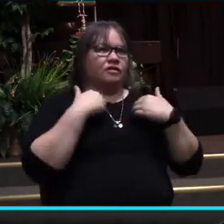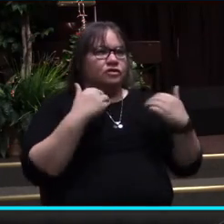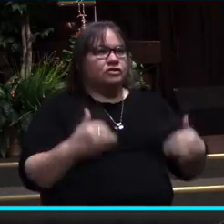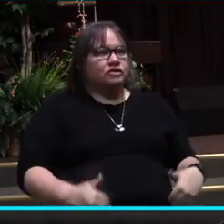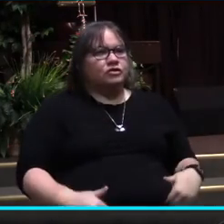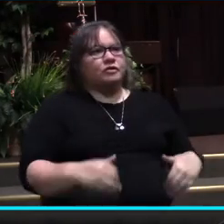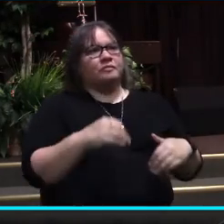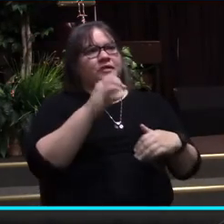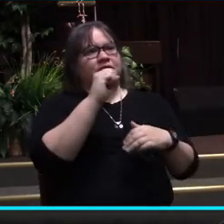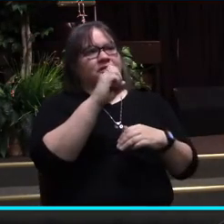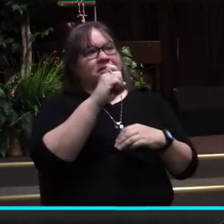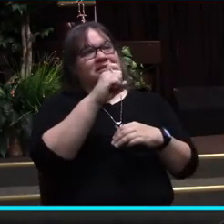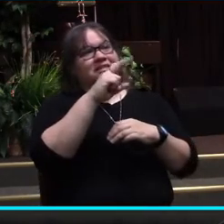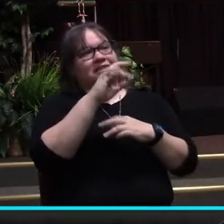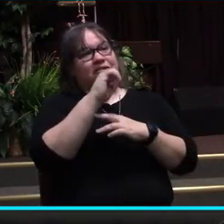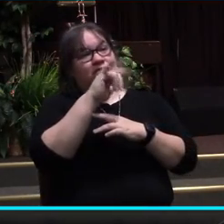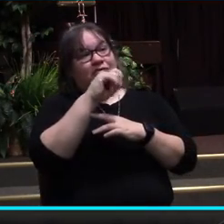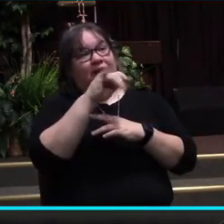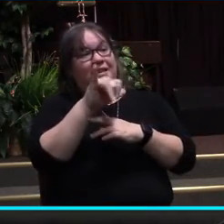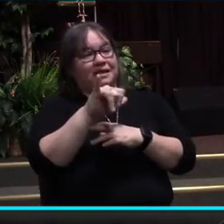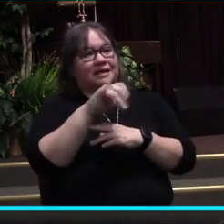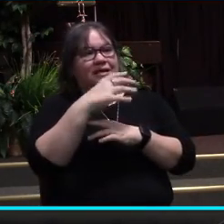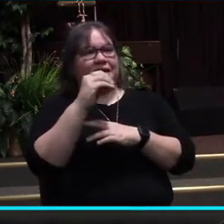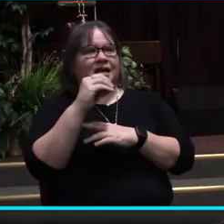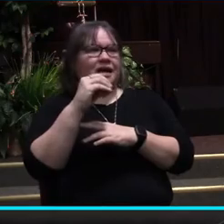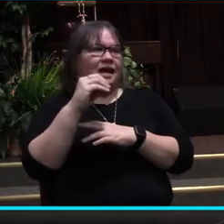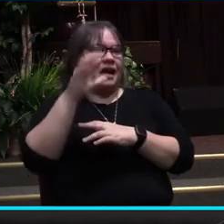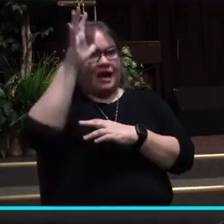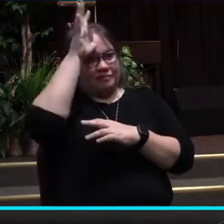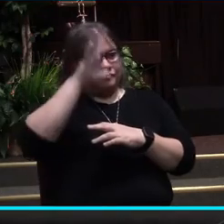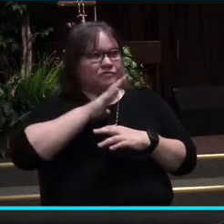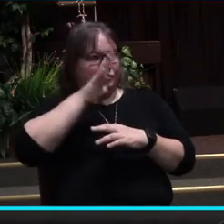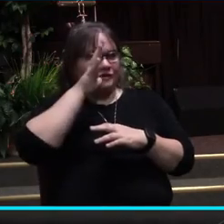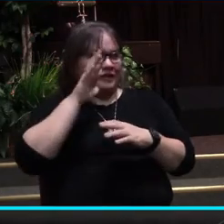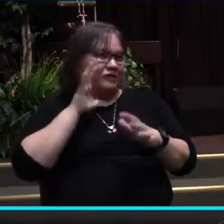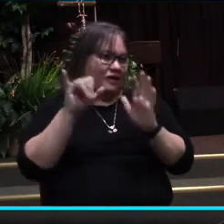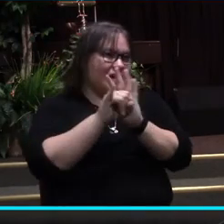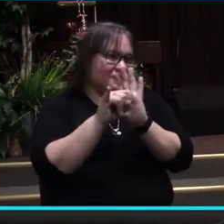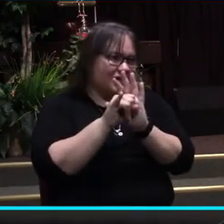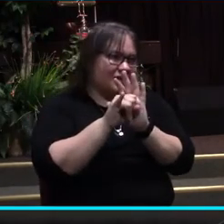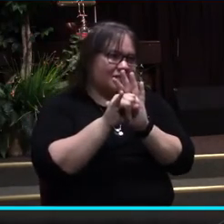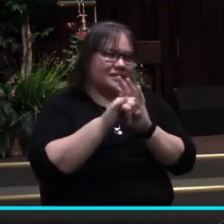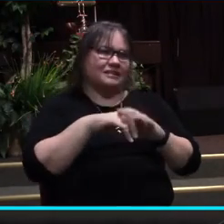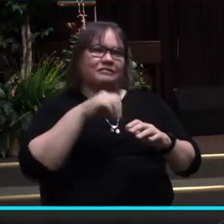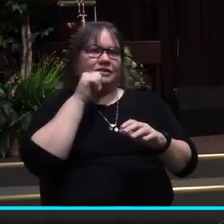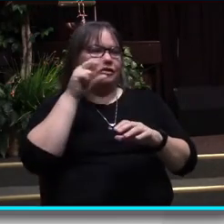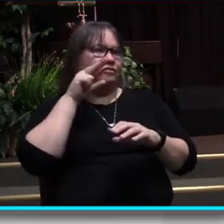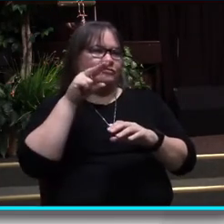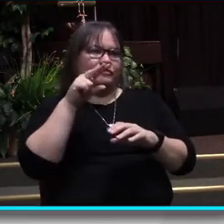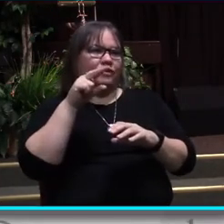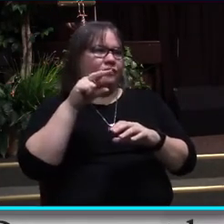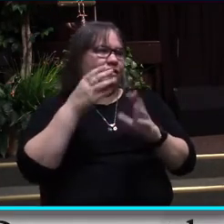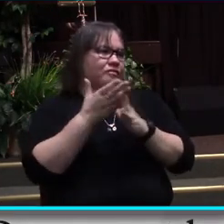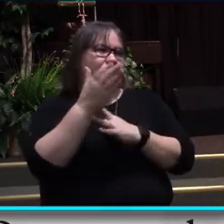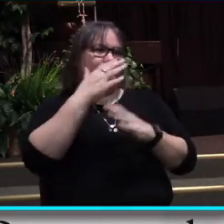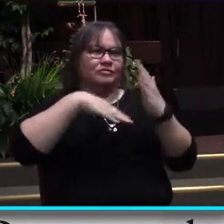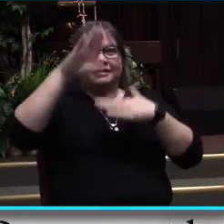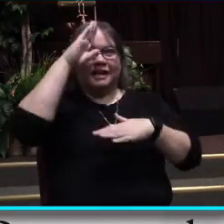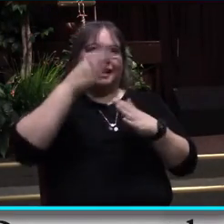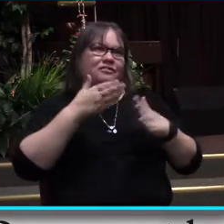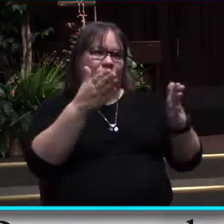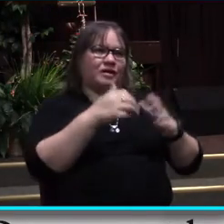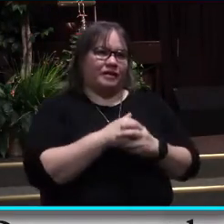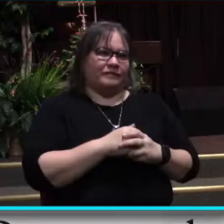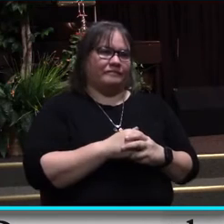all of it is taken to extremes when we fail to see those issues from the perspective of a holy God. 1